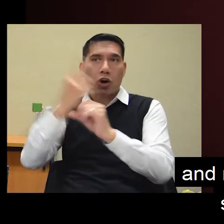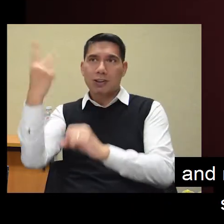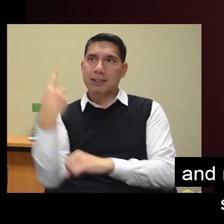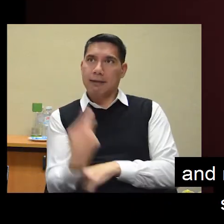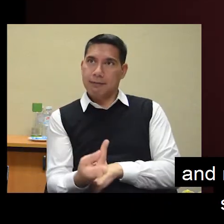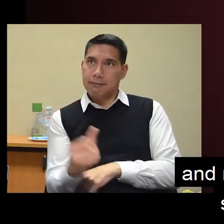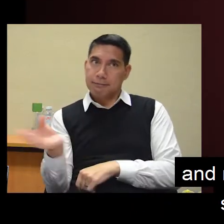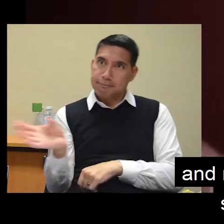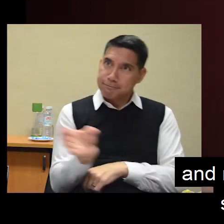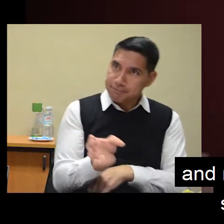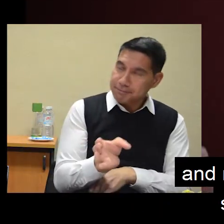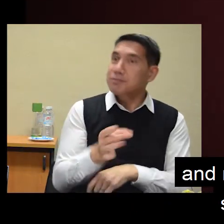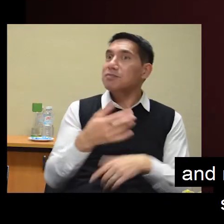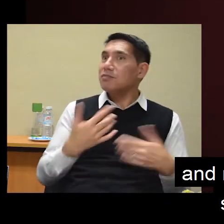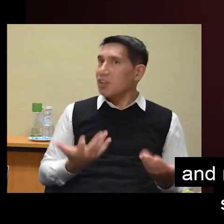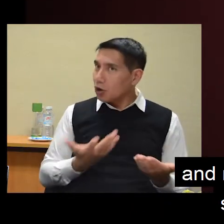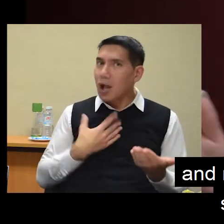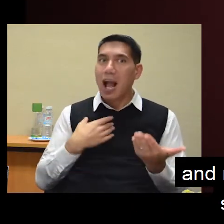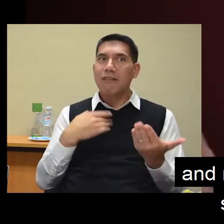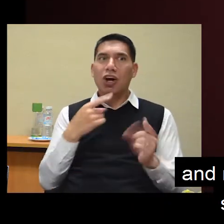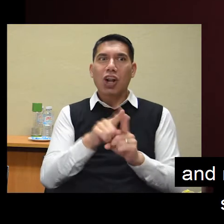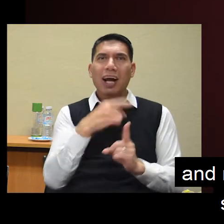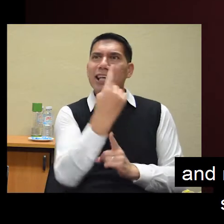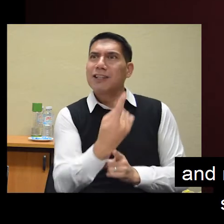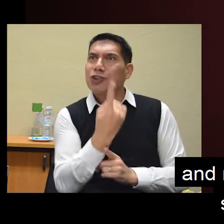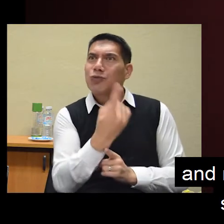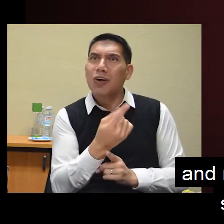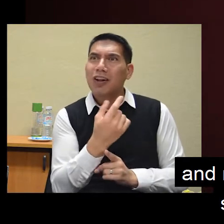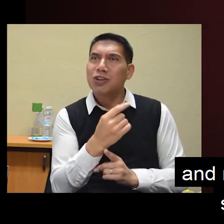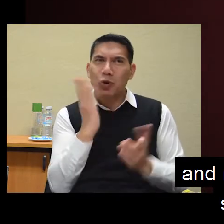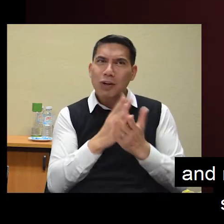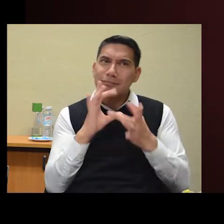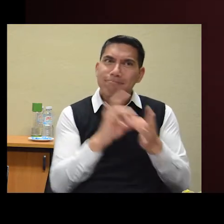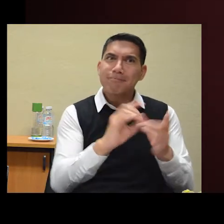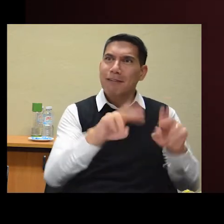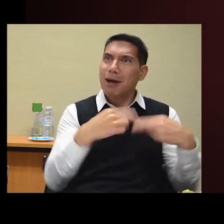relates God's family to the individual's family so it can be really catered to the family.